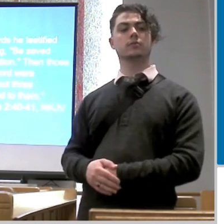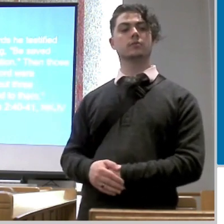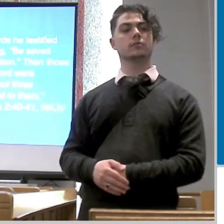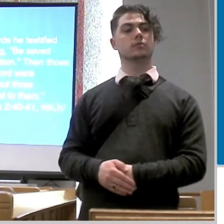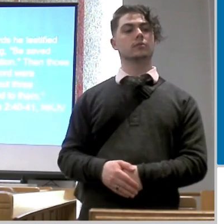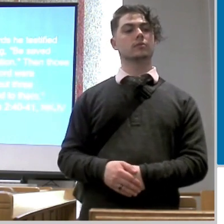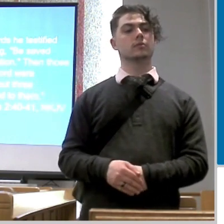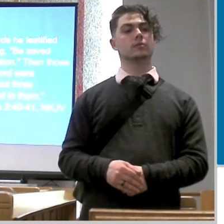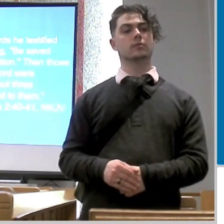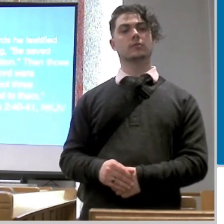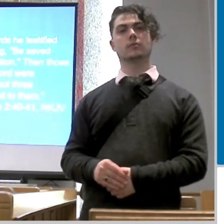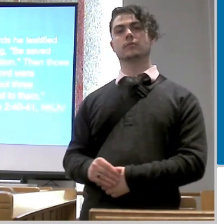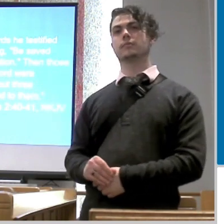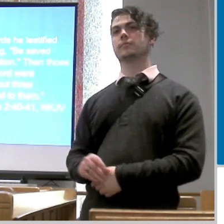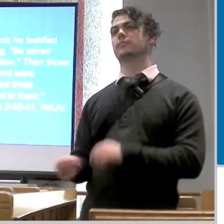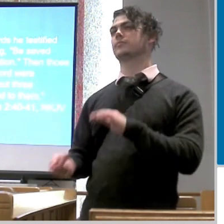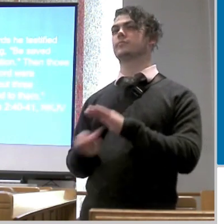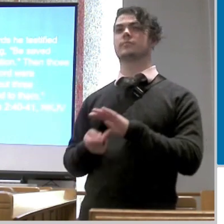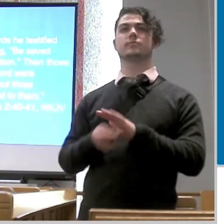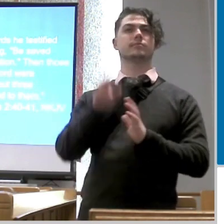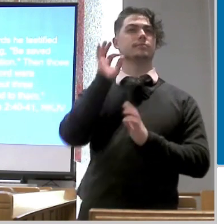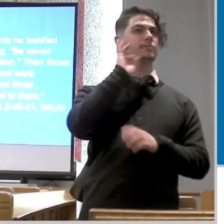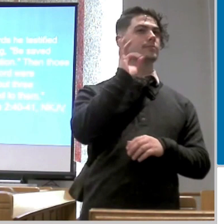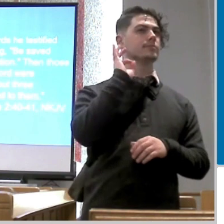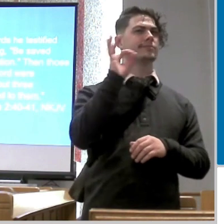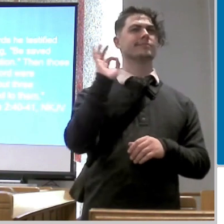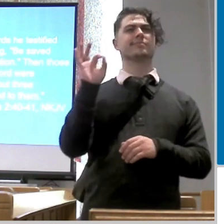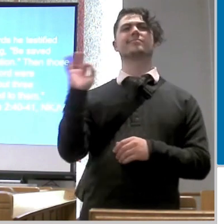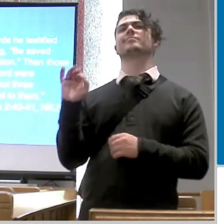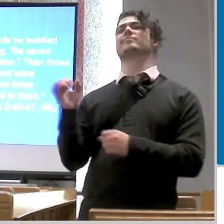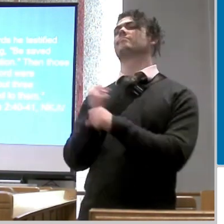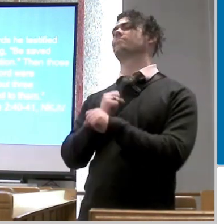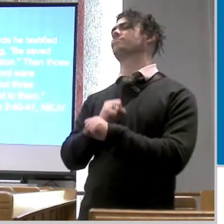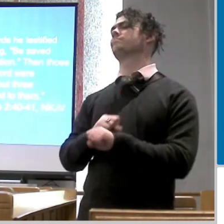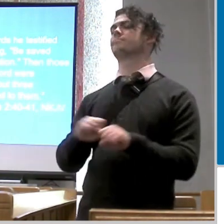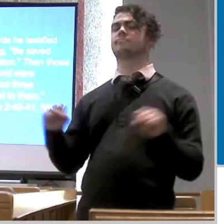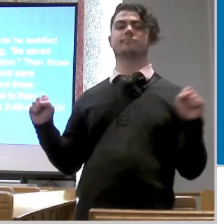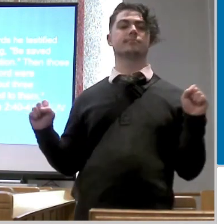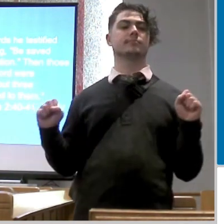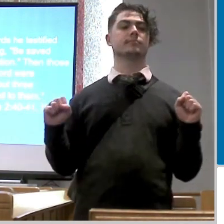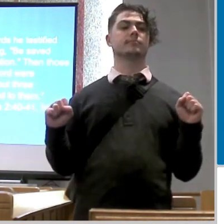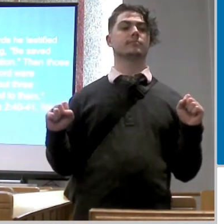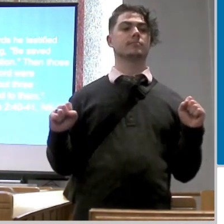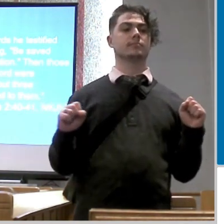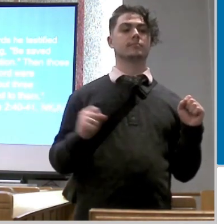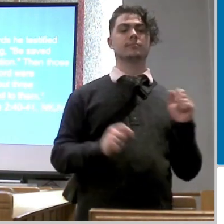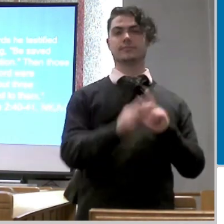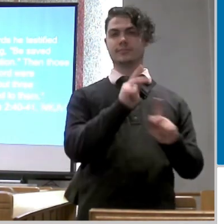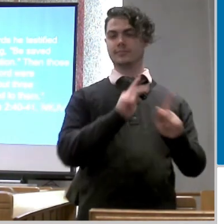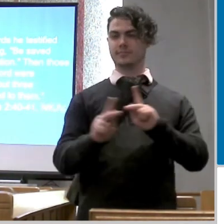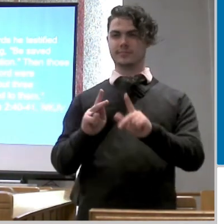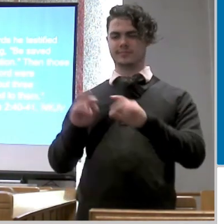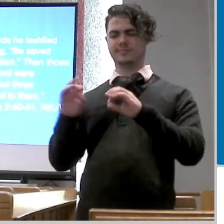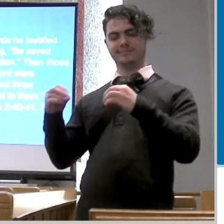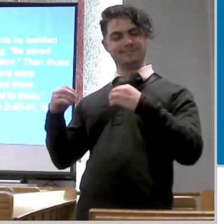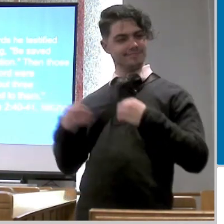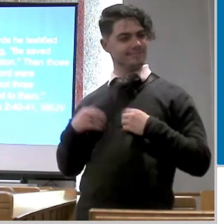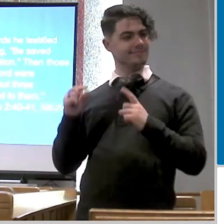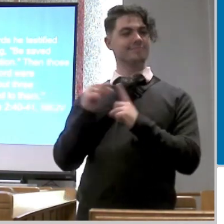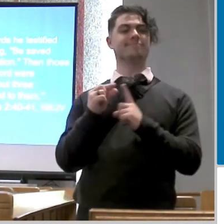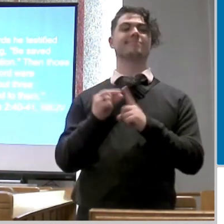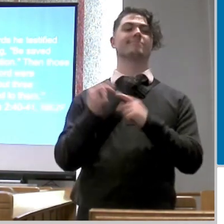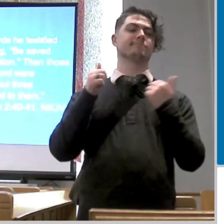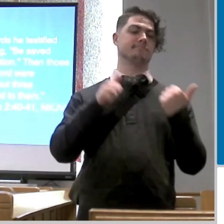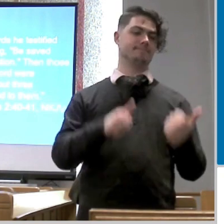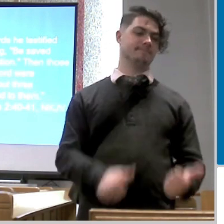and exhorted them saying be saved from this perverse generation the nose who gladly received his word